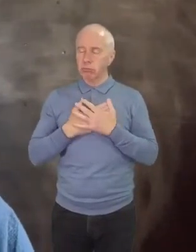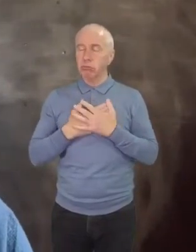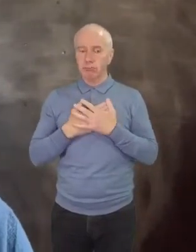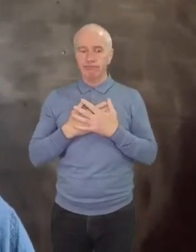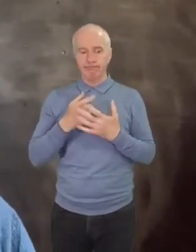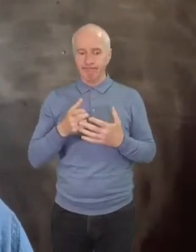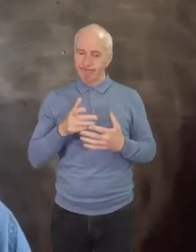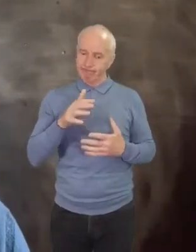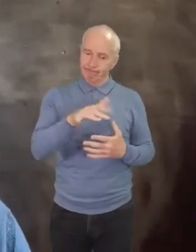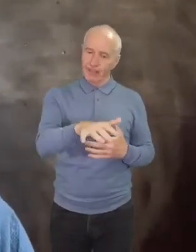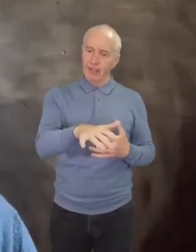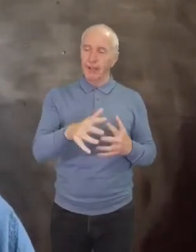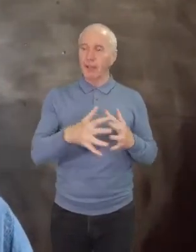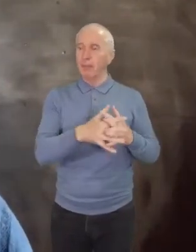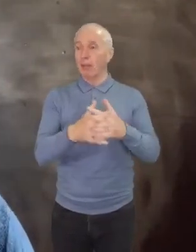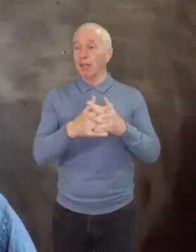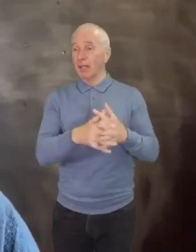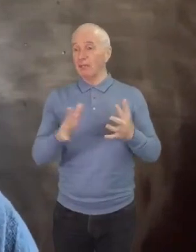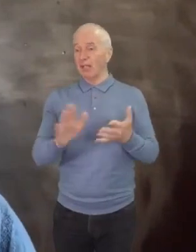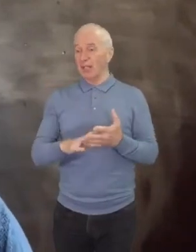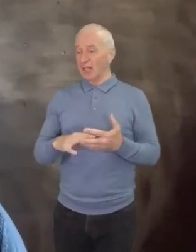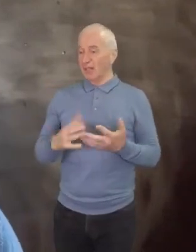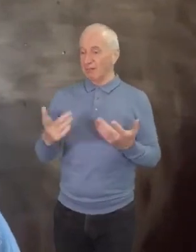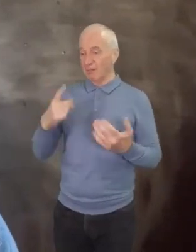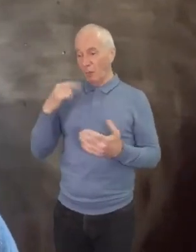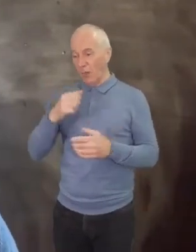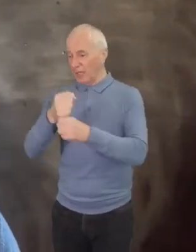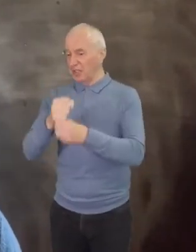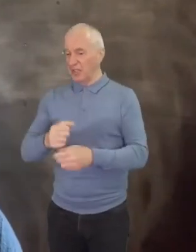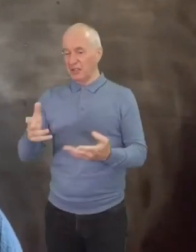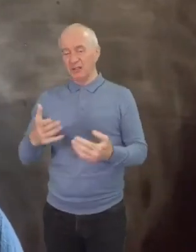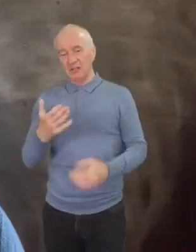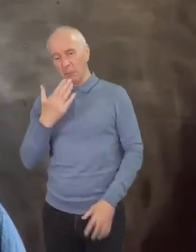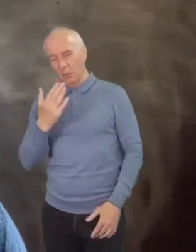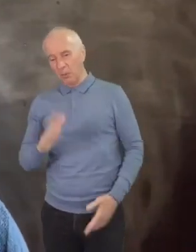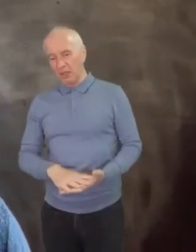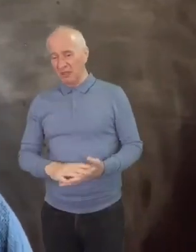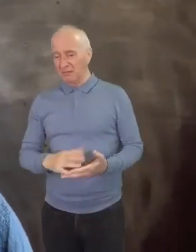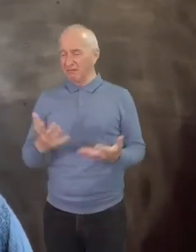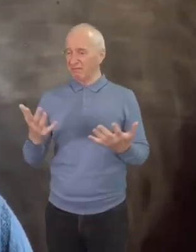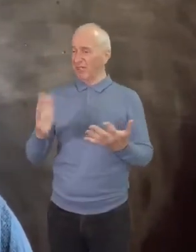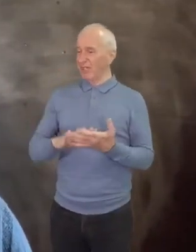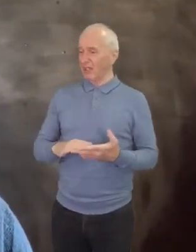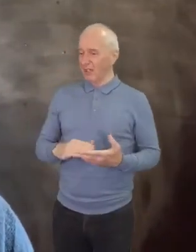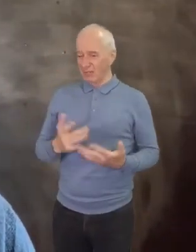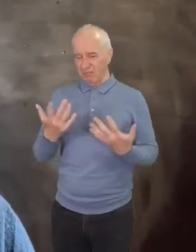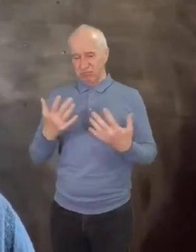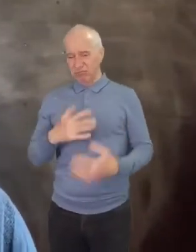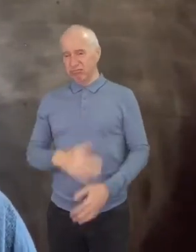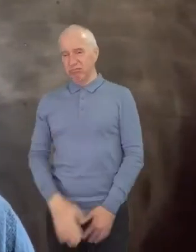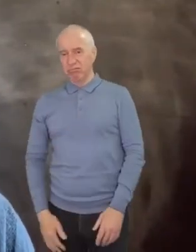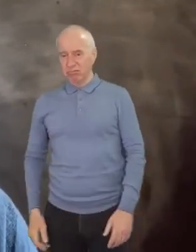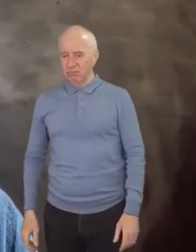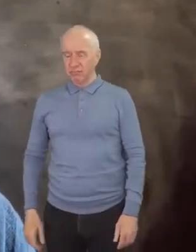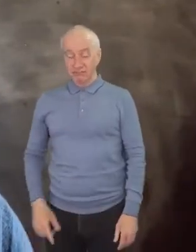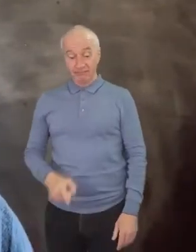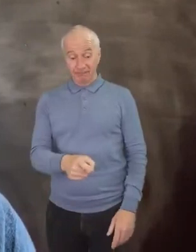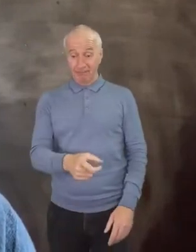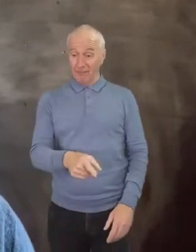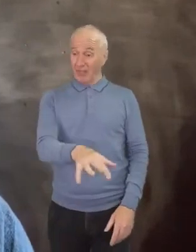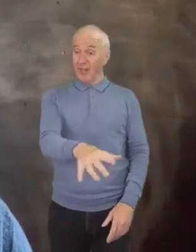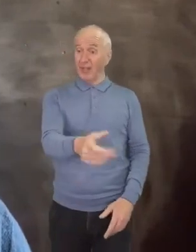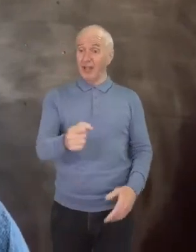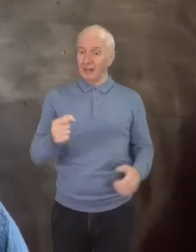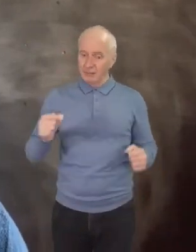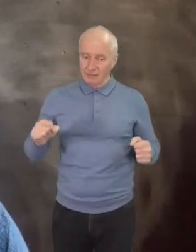churches, which he actually found boring, confusing and fairly depressing, he found the exuberance, the joy and also